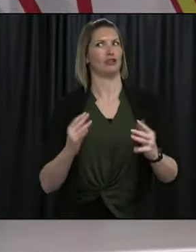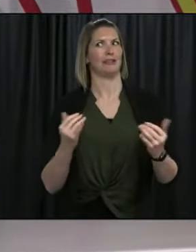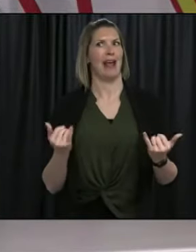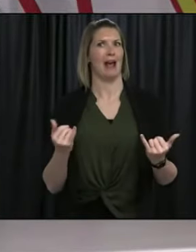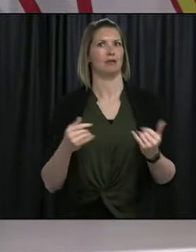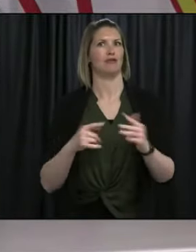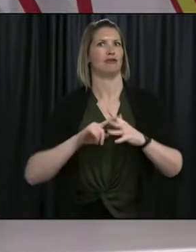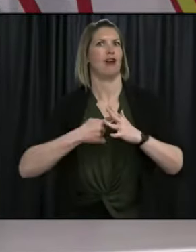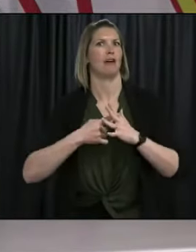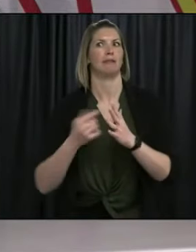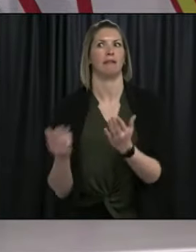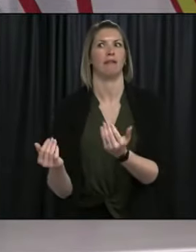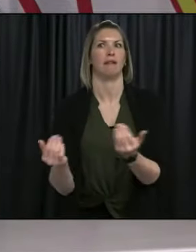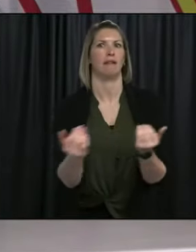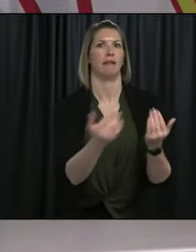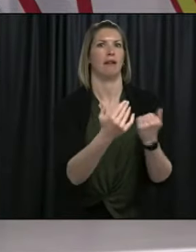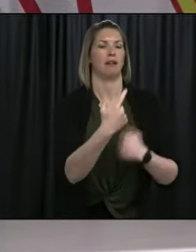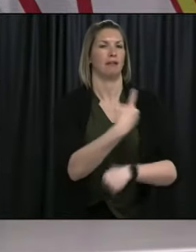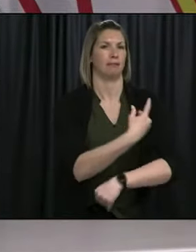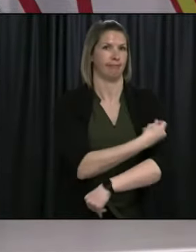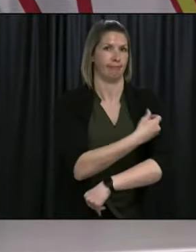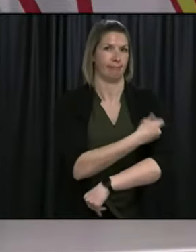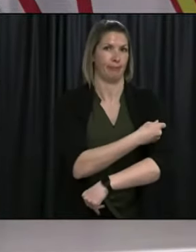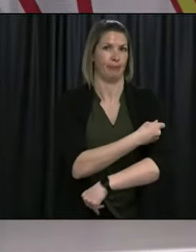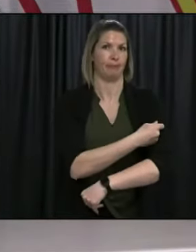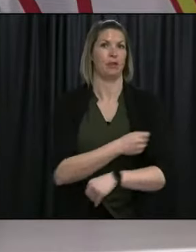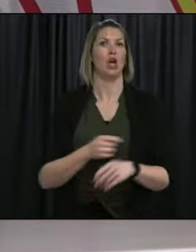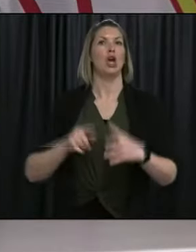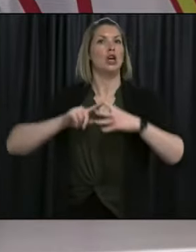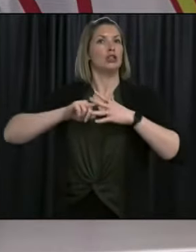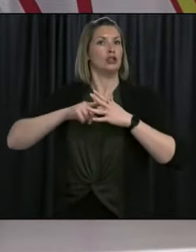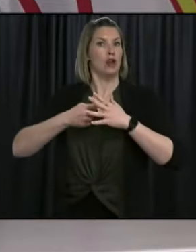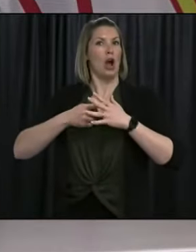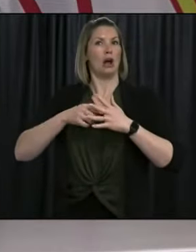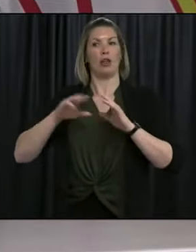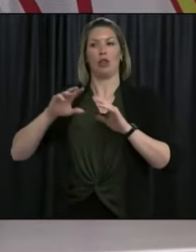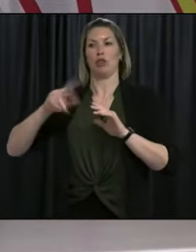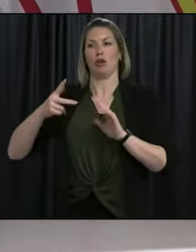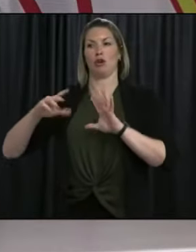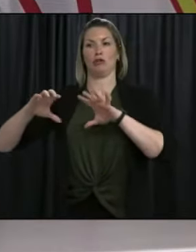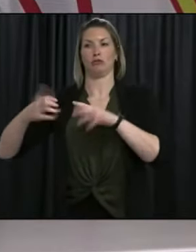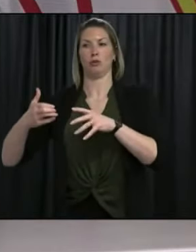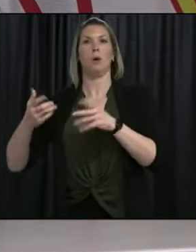vaccine to individuals in Phase 3 no later than the week of May 24th.